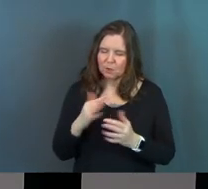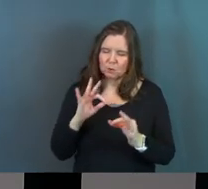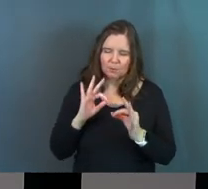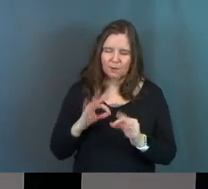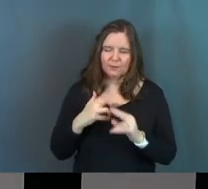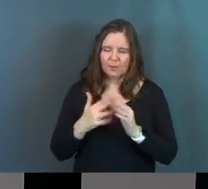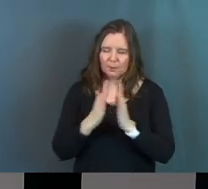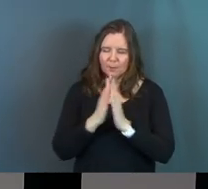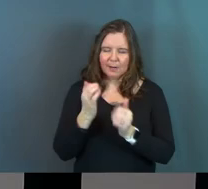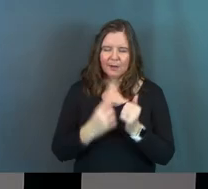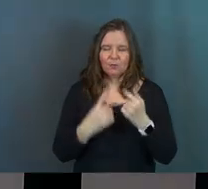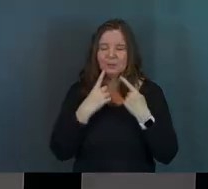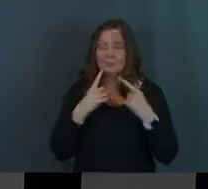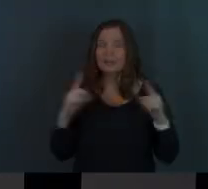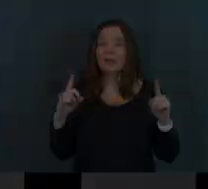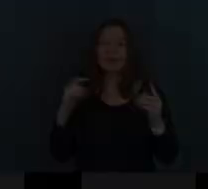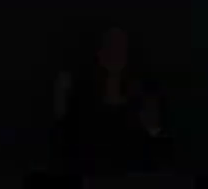It's in your perfect name we pray. And everybody said, amen.